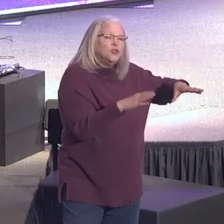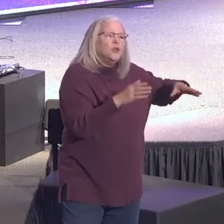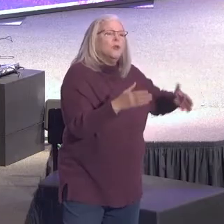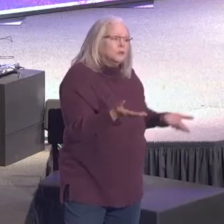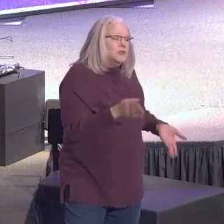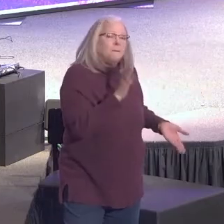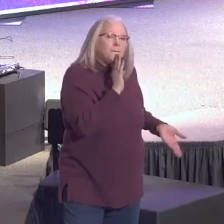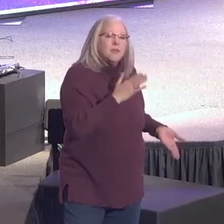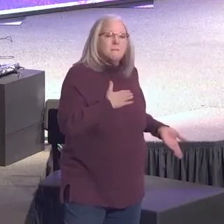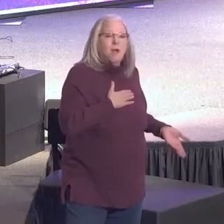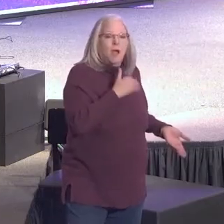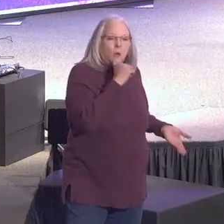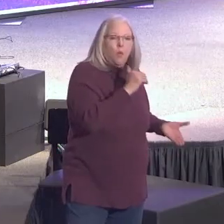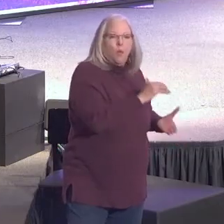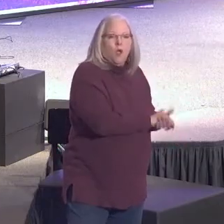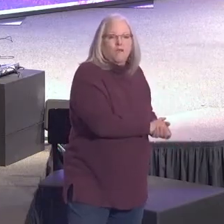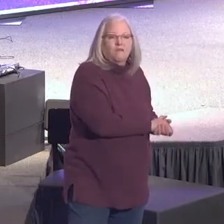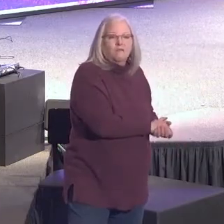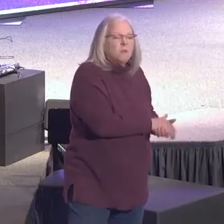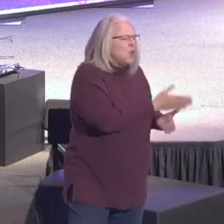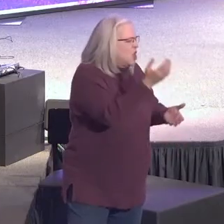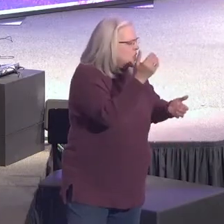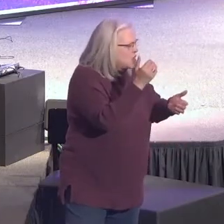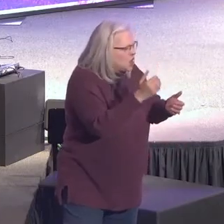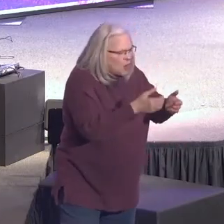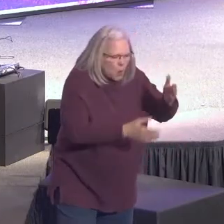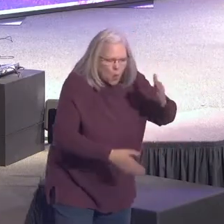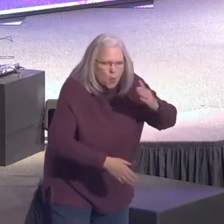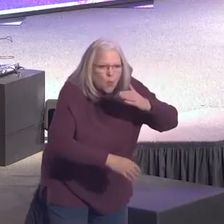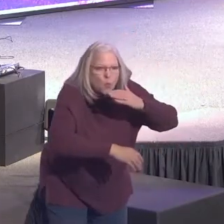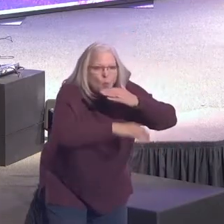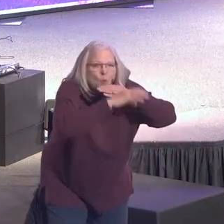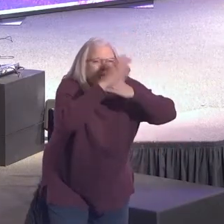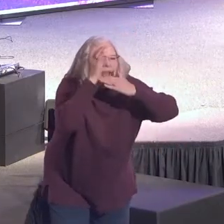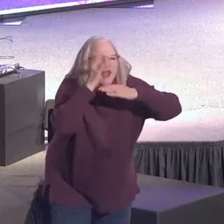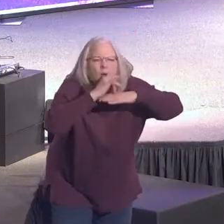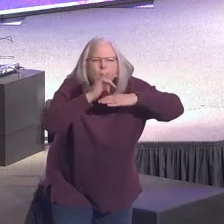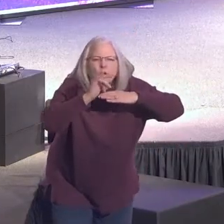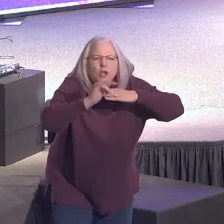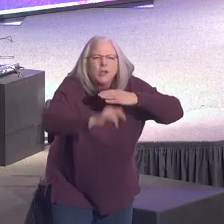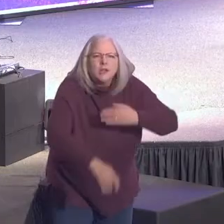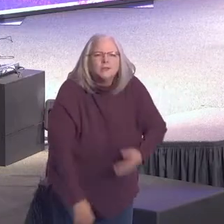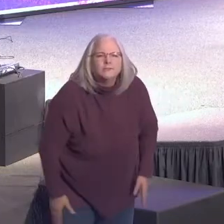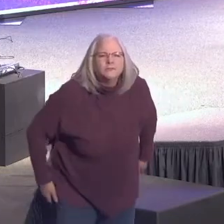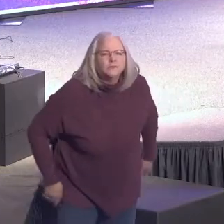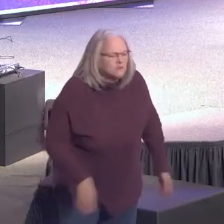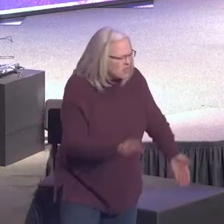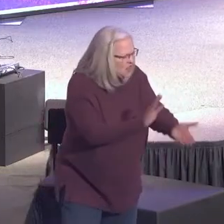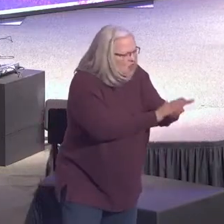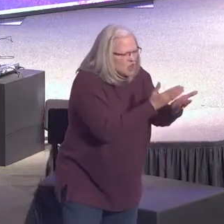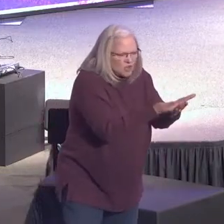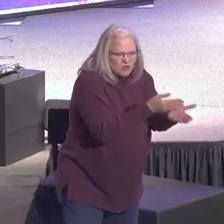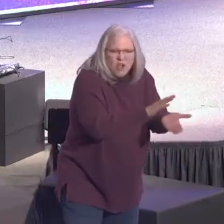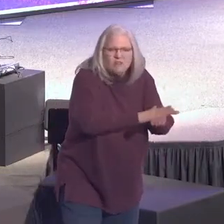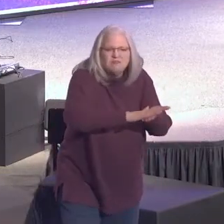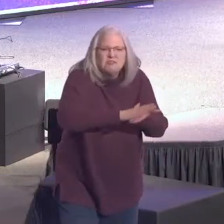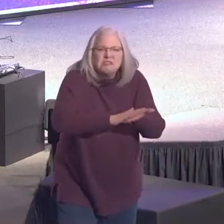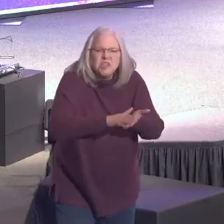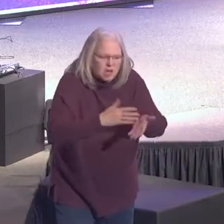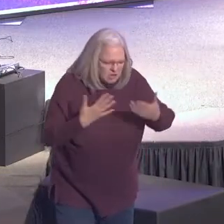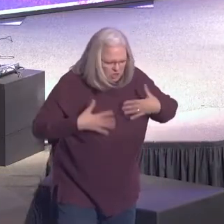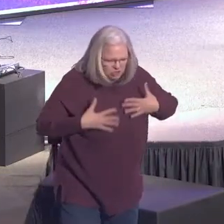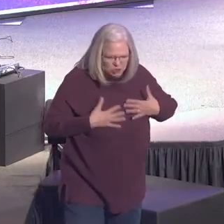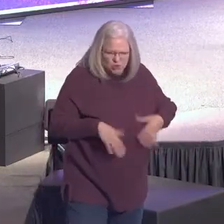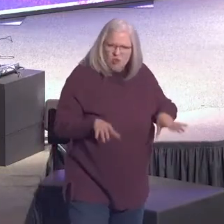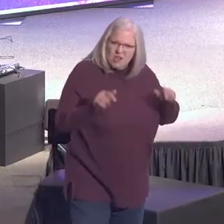You're going to get up at the crack of dawn every day. You're going to cook three meals for me. You're going to clean. You're going to dress a certain way,